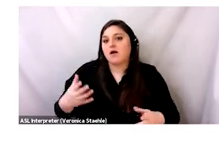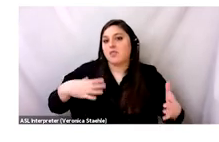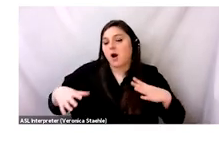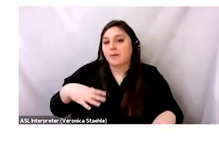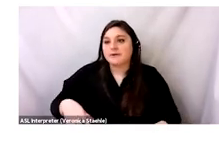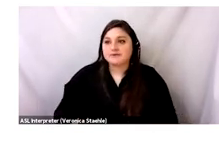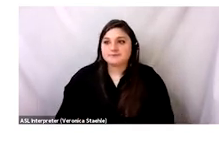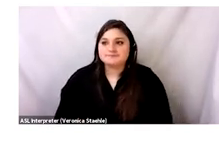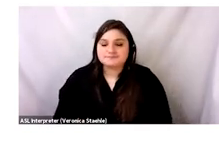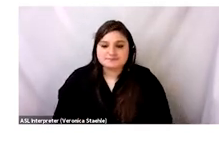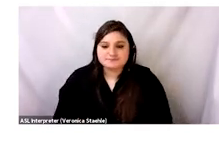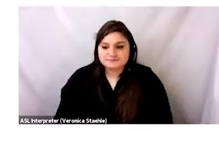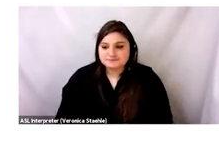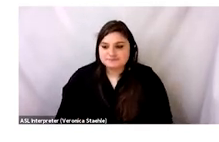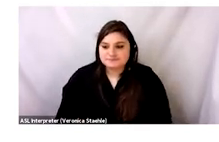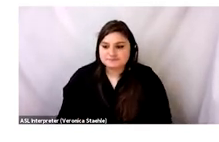that you're giving out there.